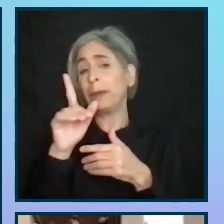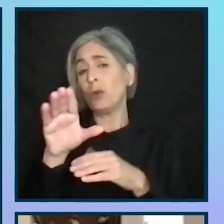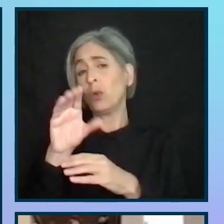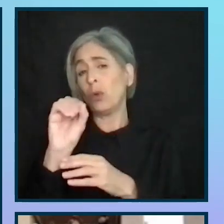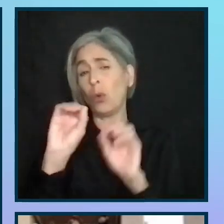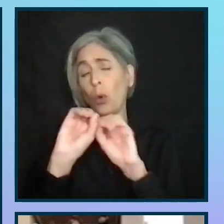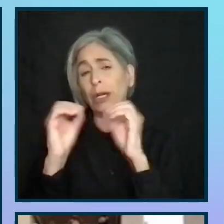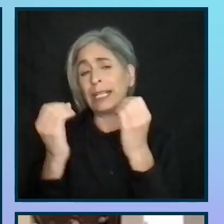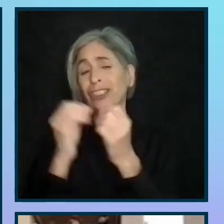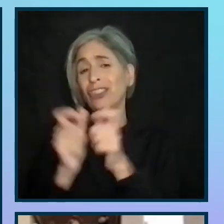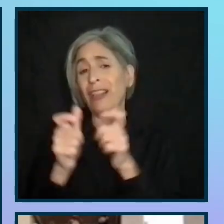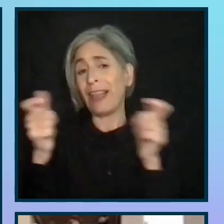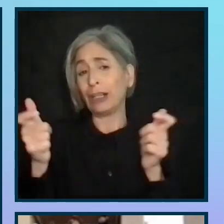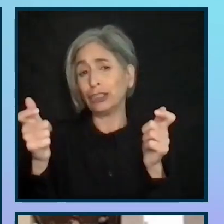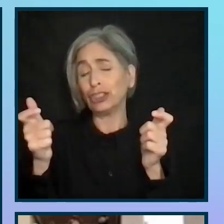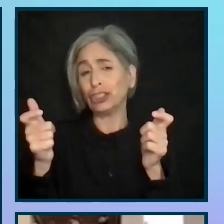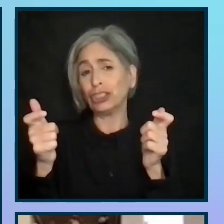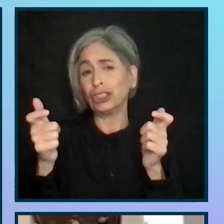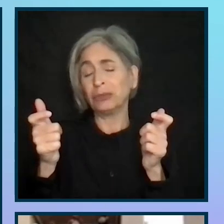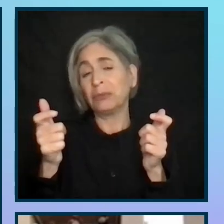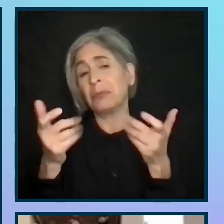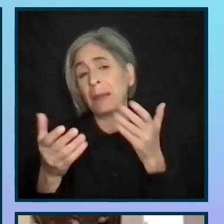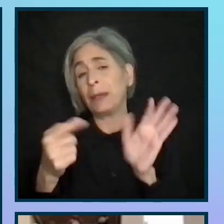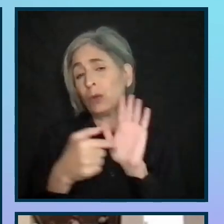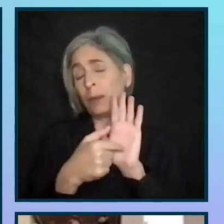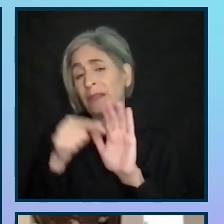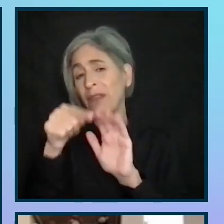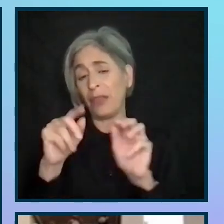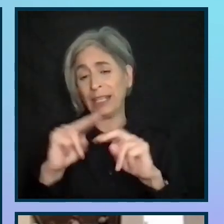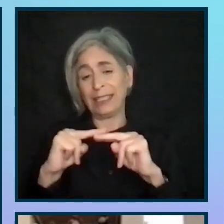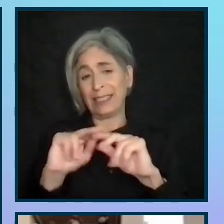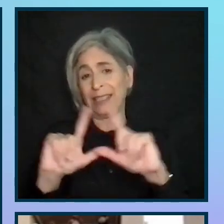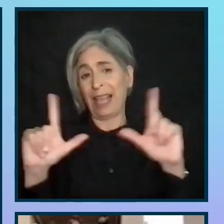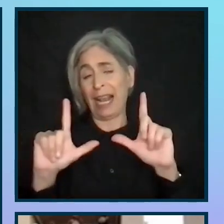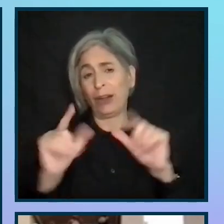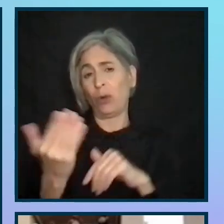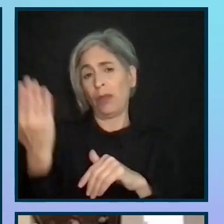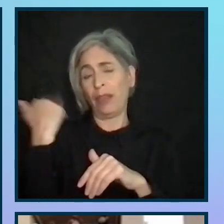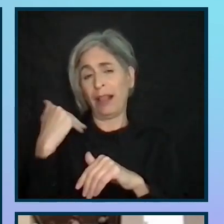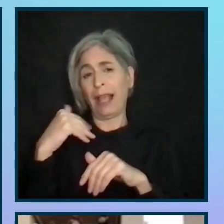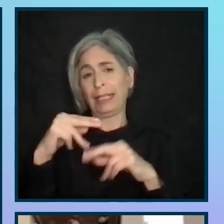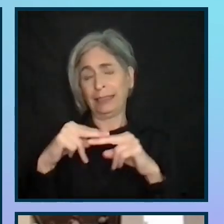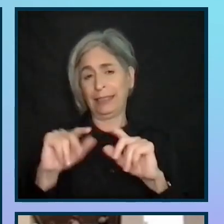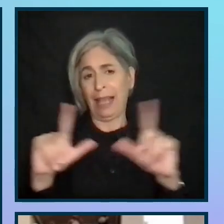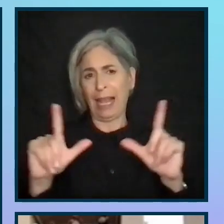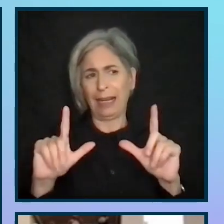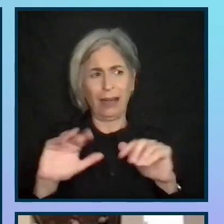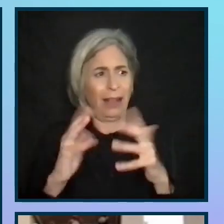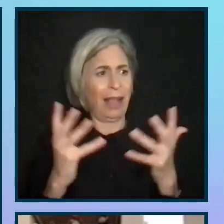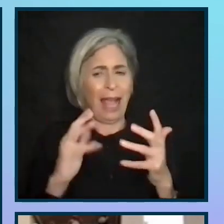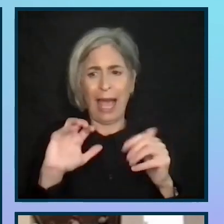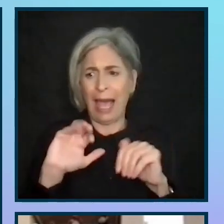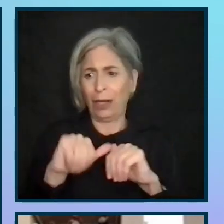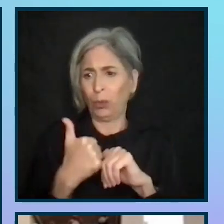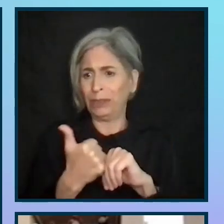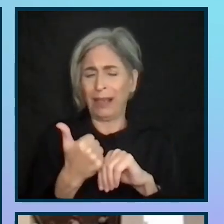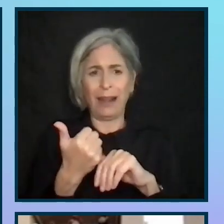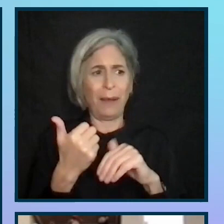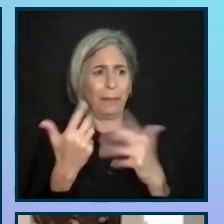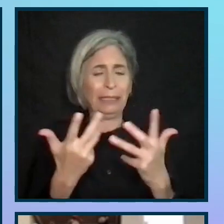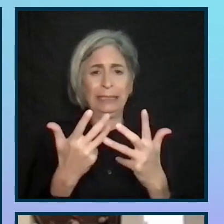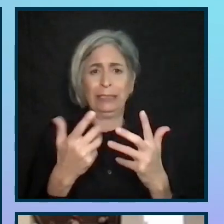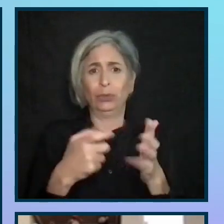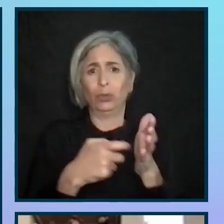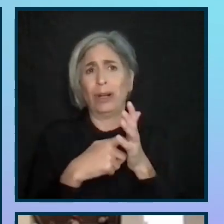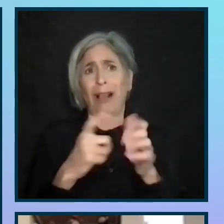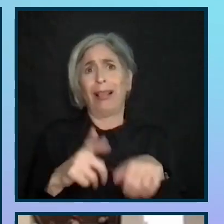one represented by this slide or the previous, and wondering how to get anywhere near this organised. It can seem a long way to get